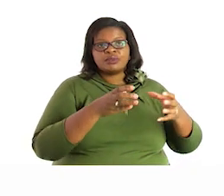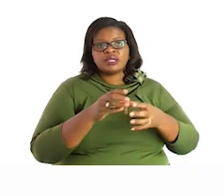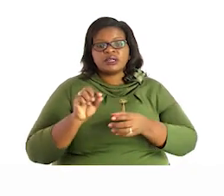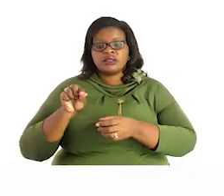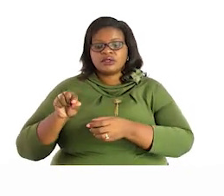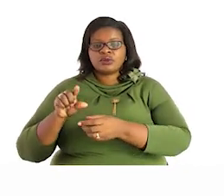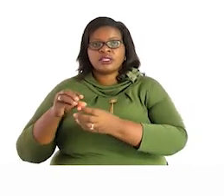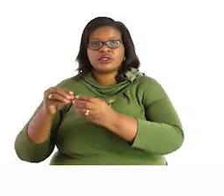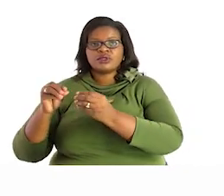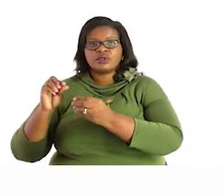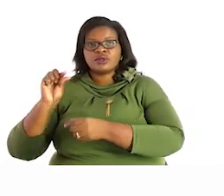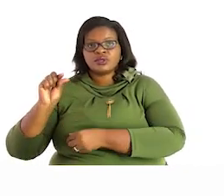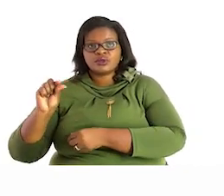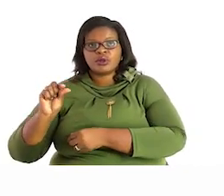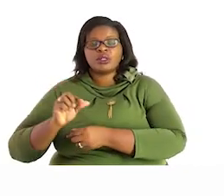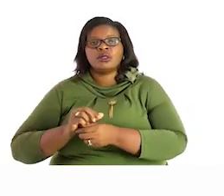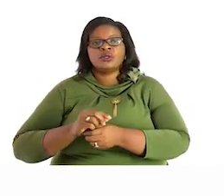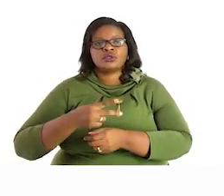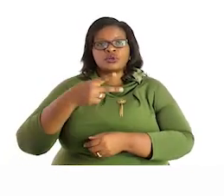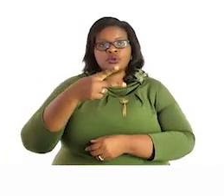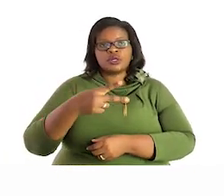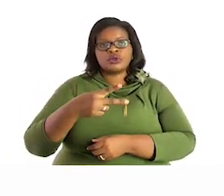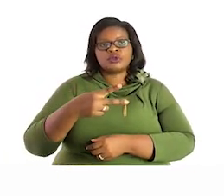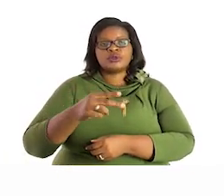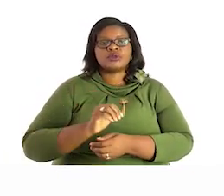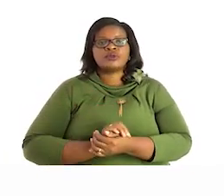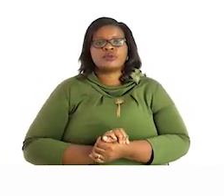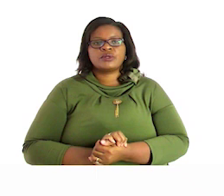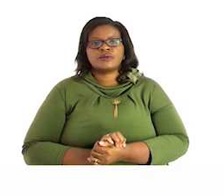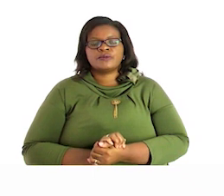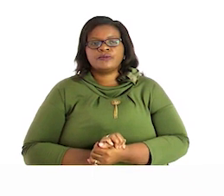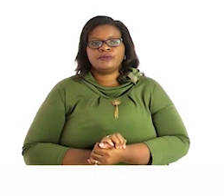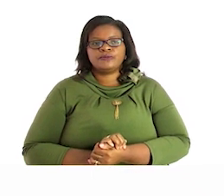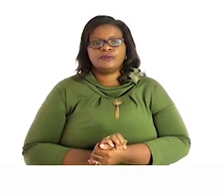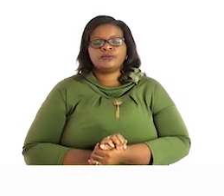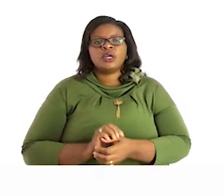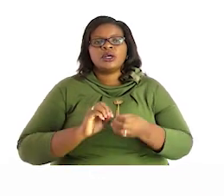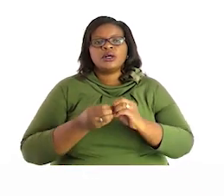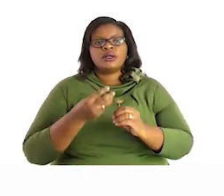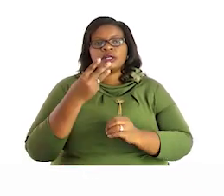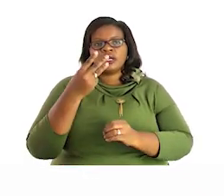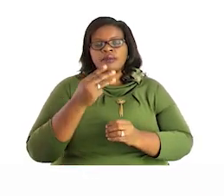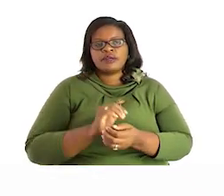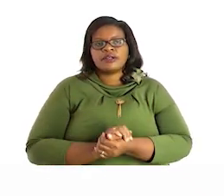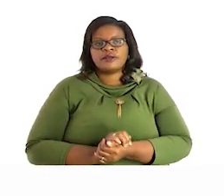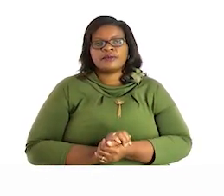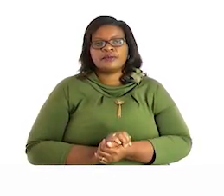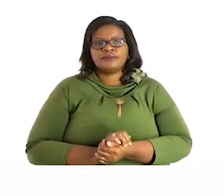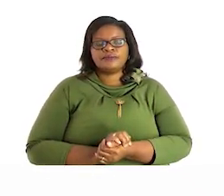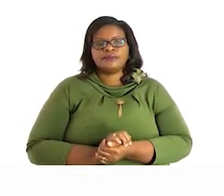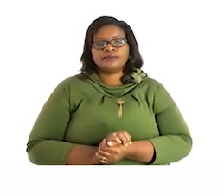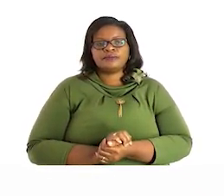going to use the bigger than sign on number three we are having